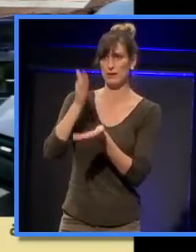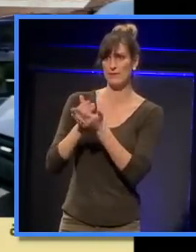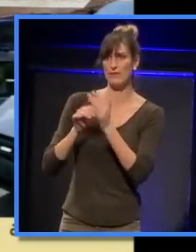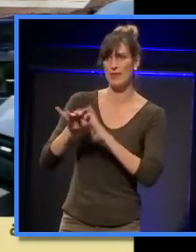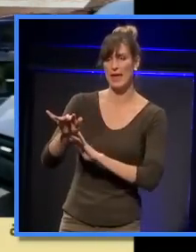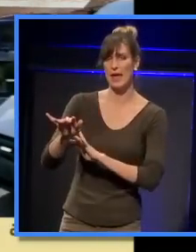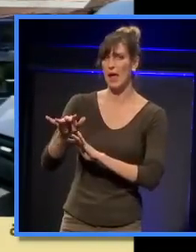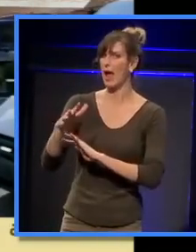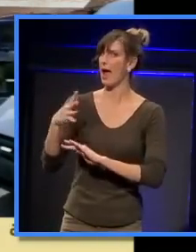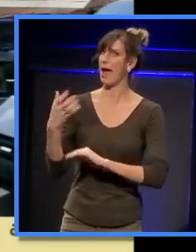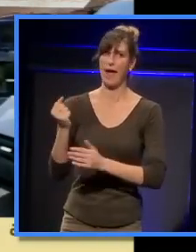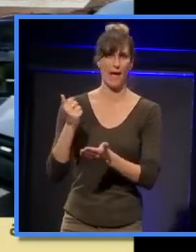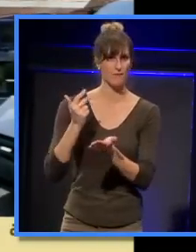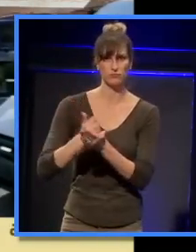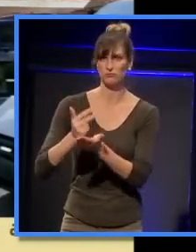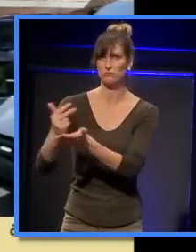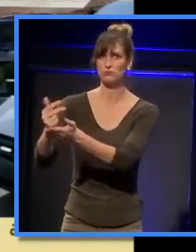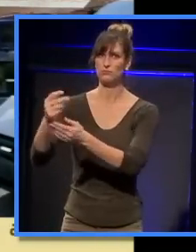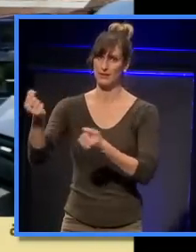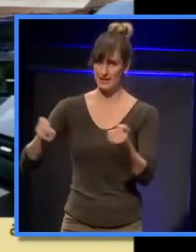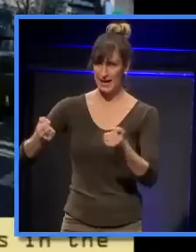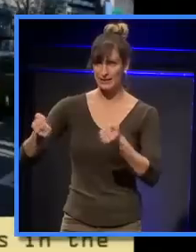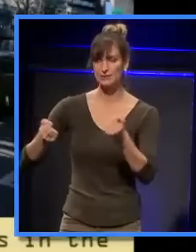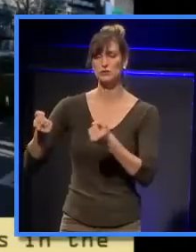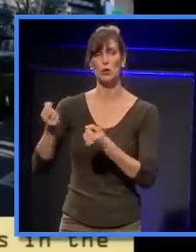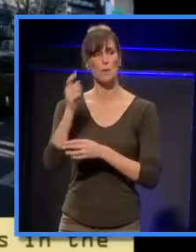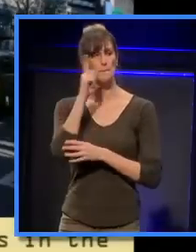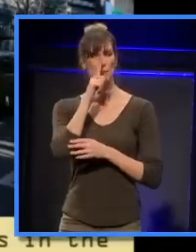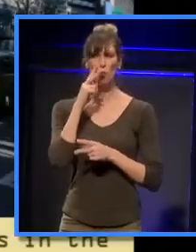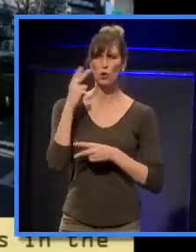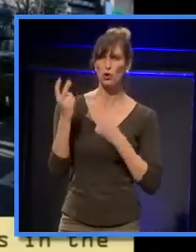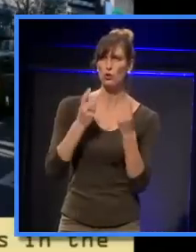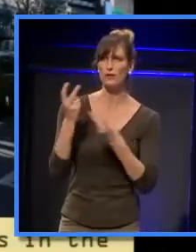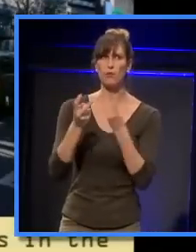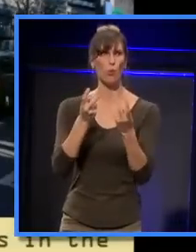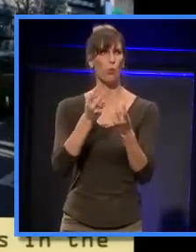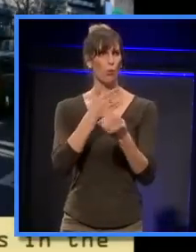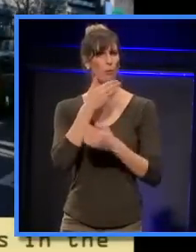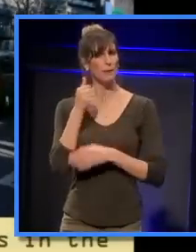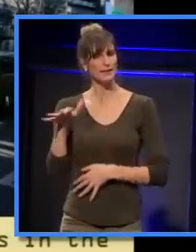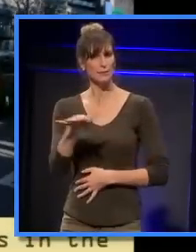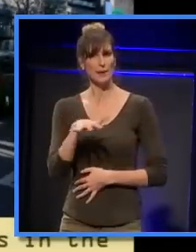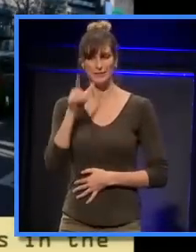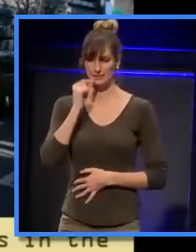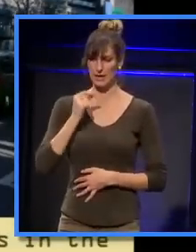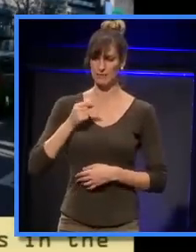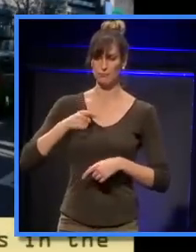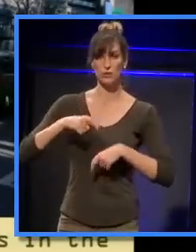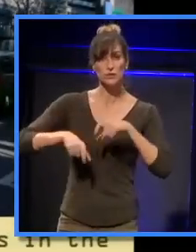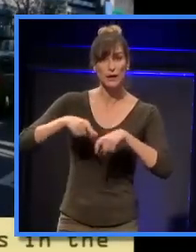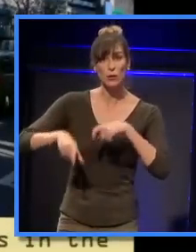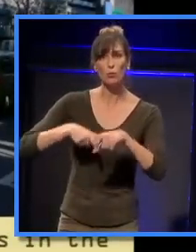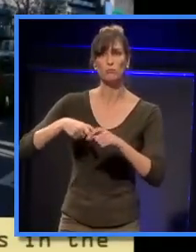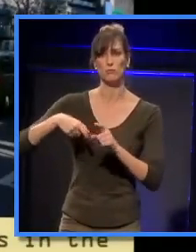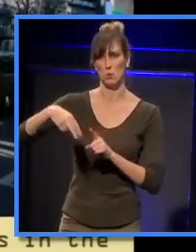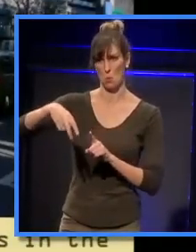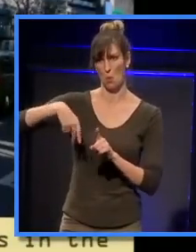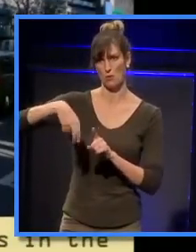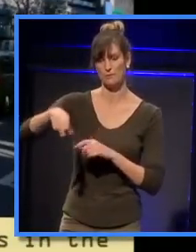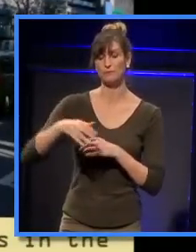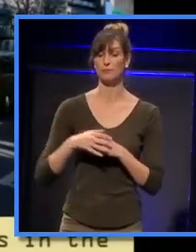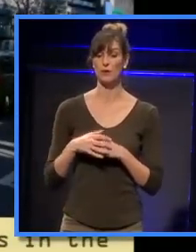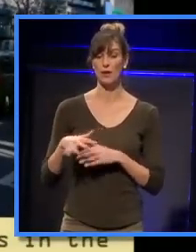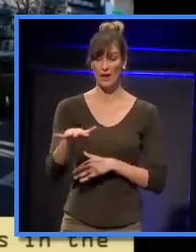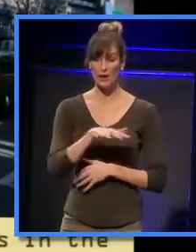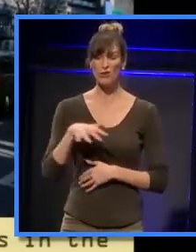cars with them. So they're looking for an amenable place, a pleasant place to cycle and walk. We've got some beautiful architecture in the area, but,